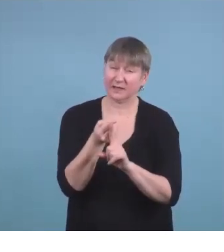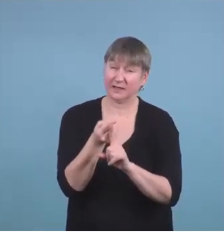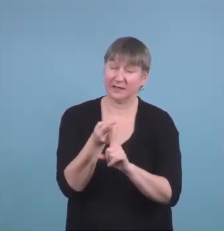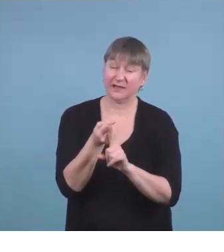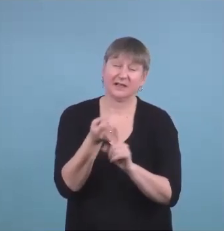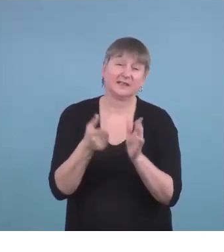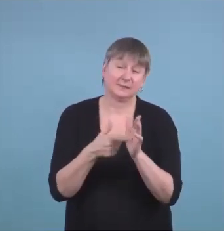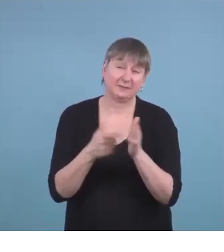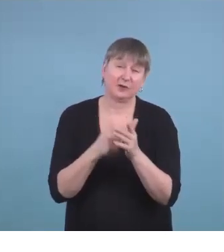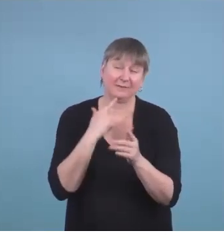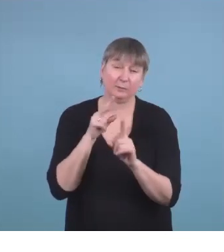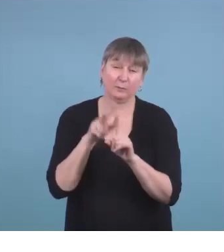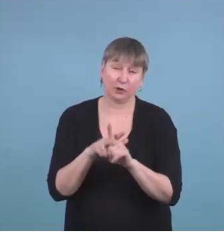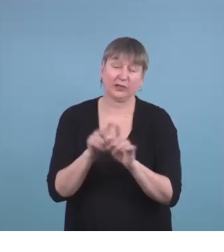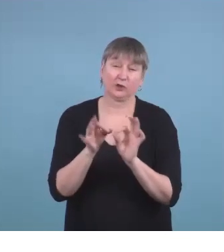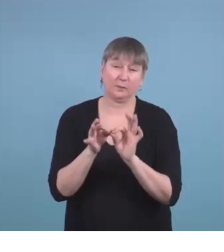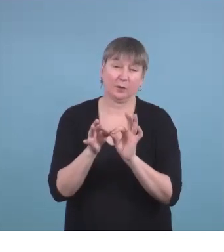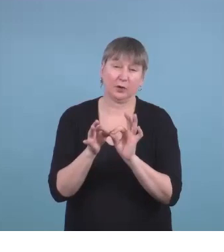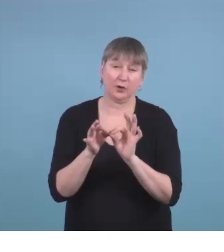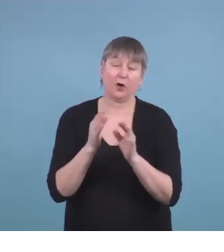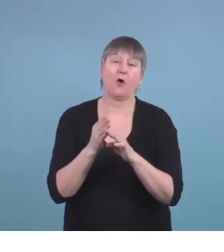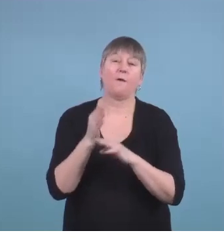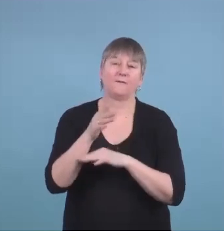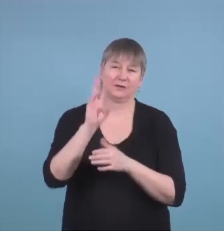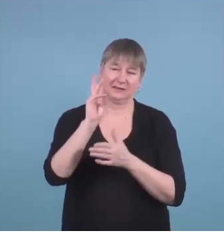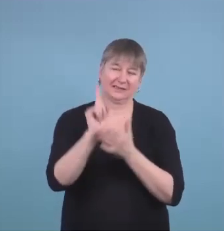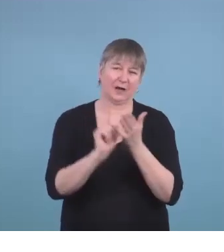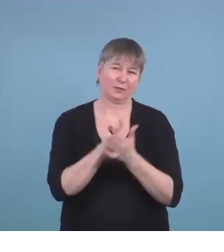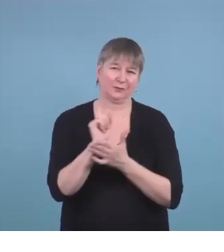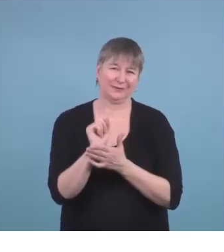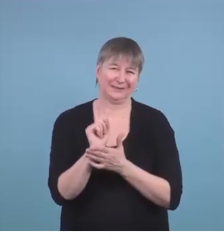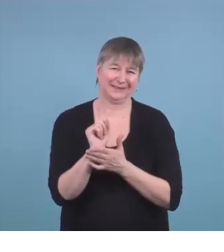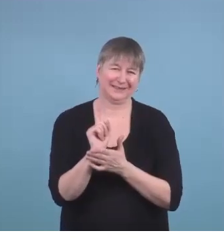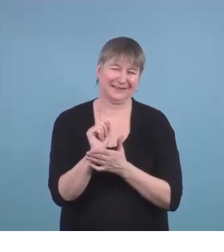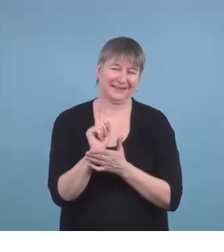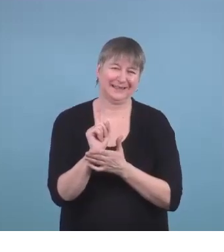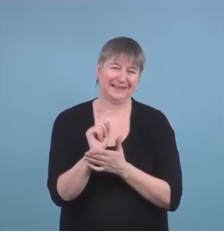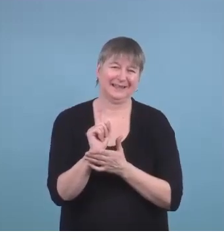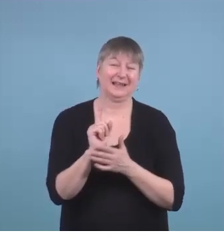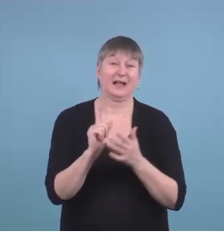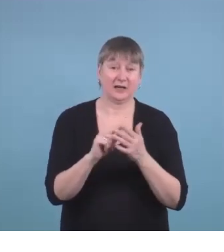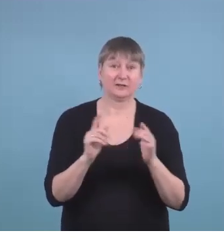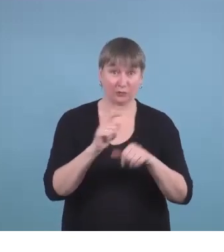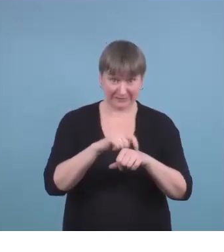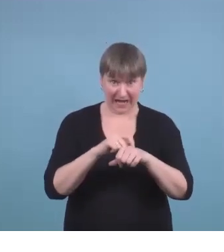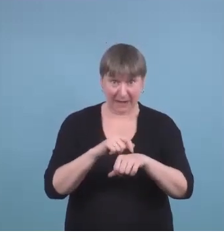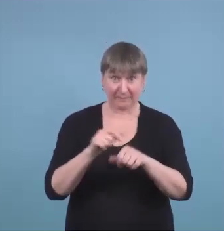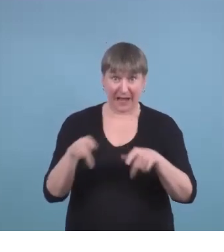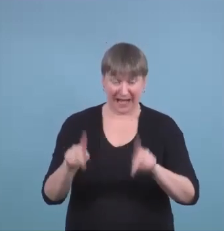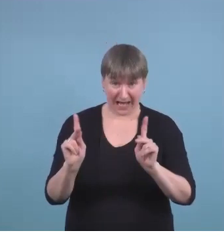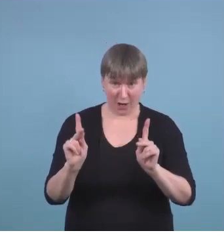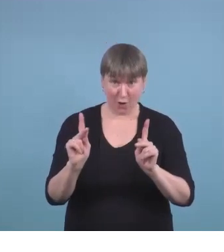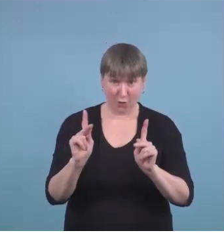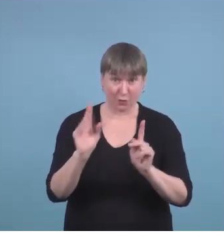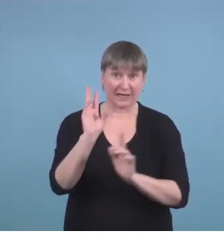interpreters for beyond the six hour exam right because the exam should have ended at